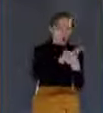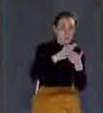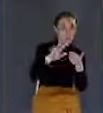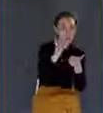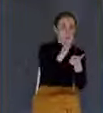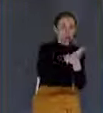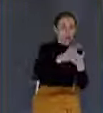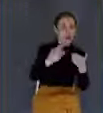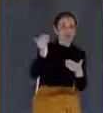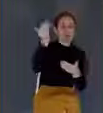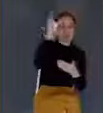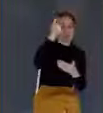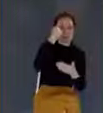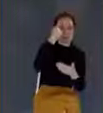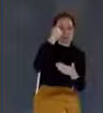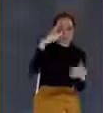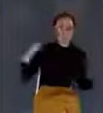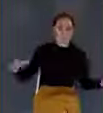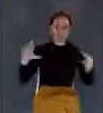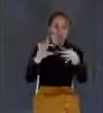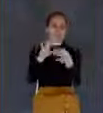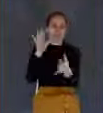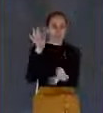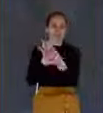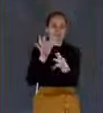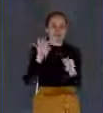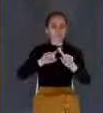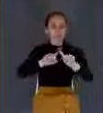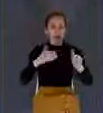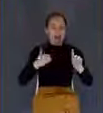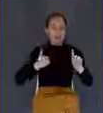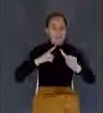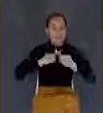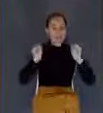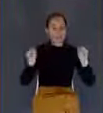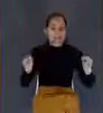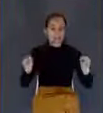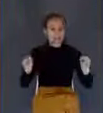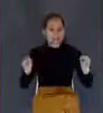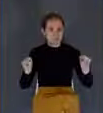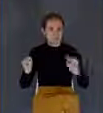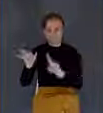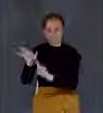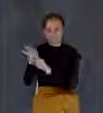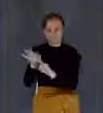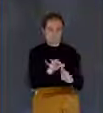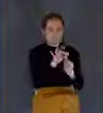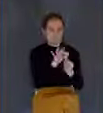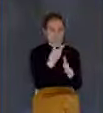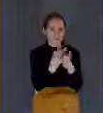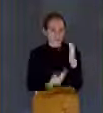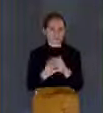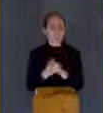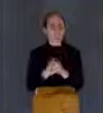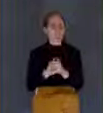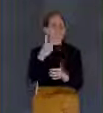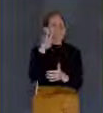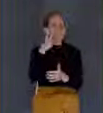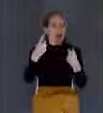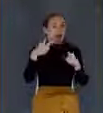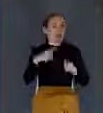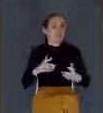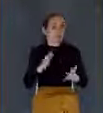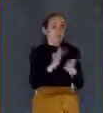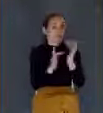but there's a distinction between the two. Now, we see this in the life of Jesus in the Gospels. There are times when Jesus did